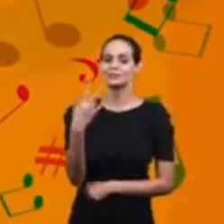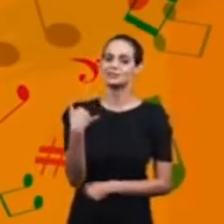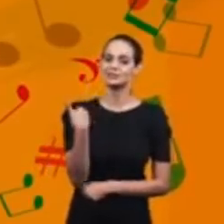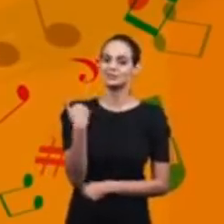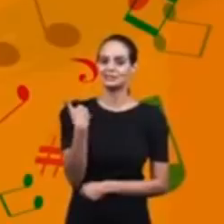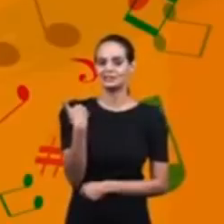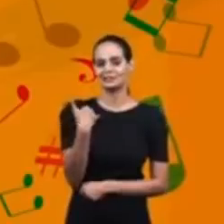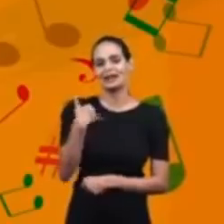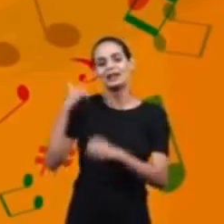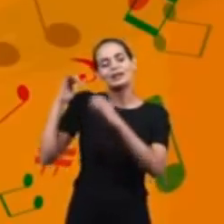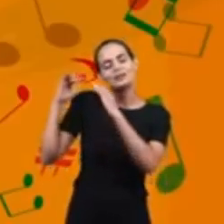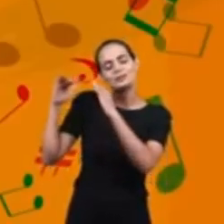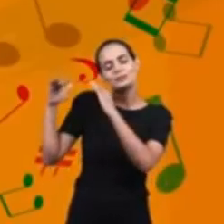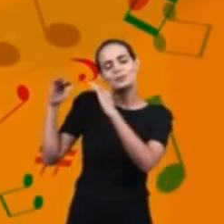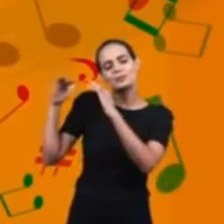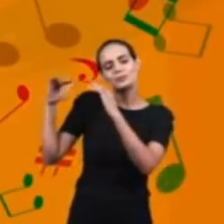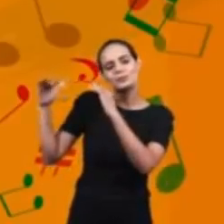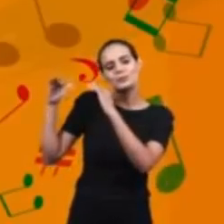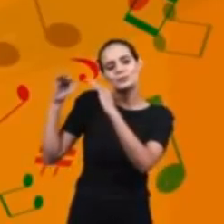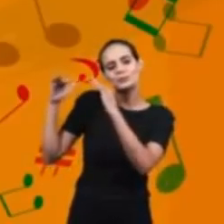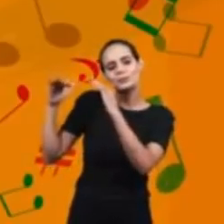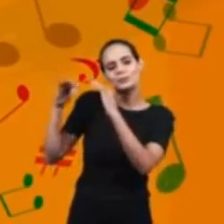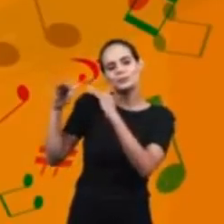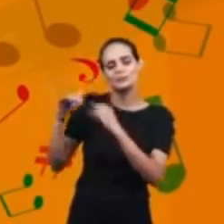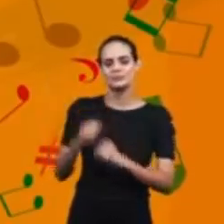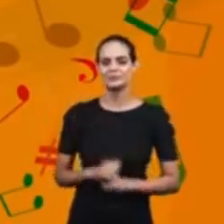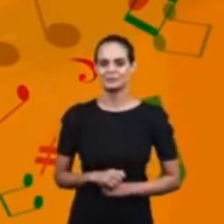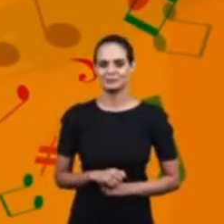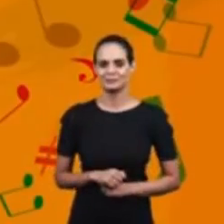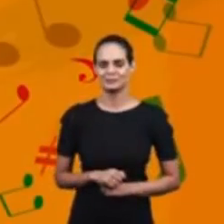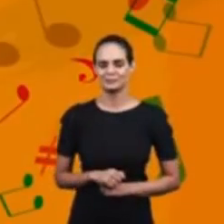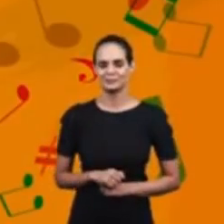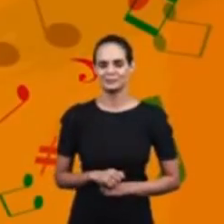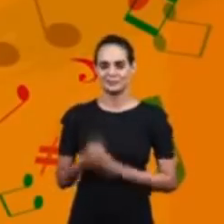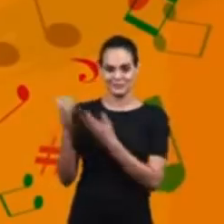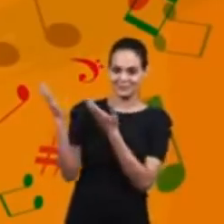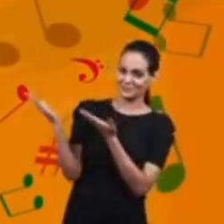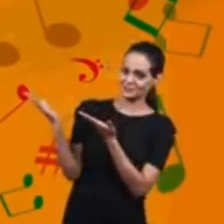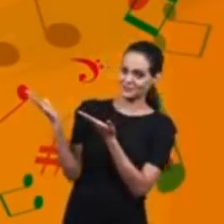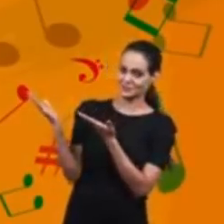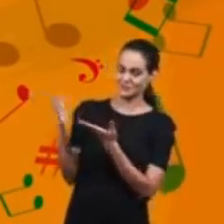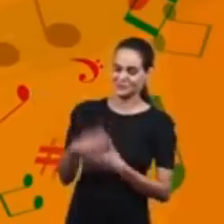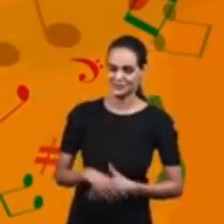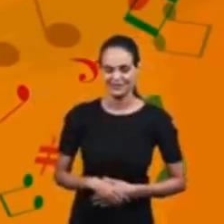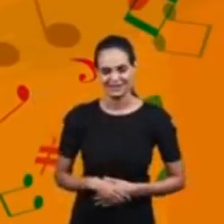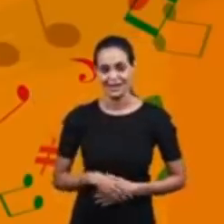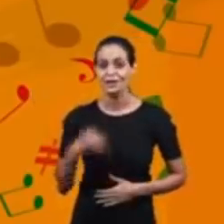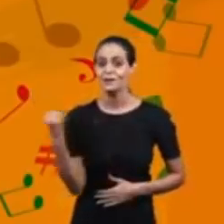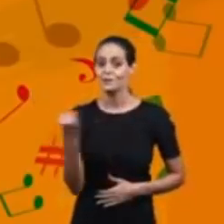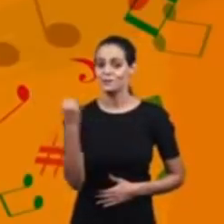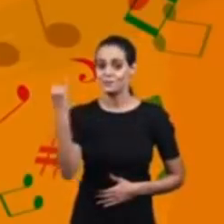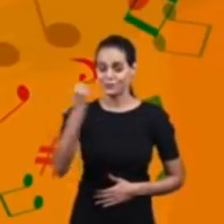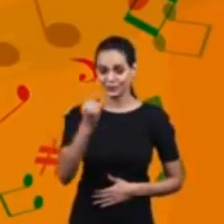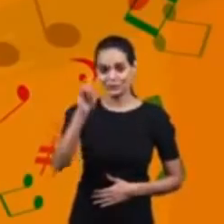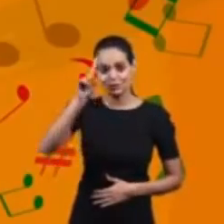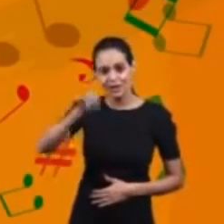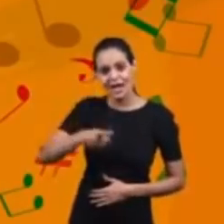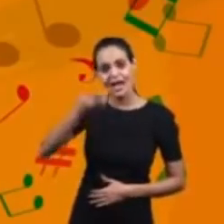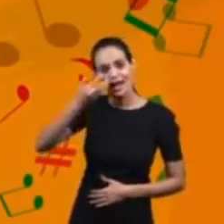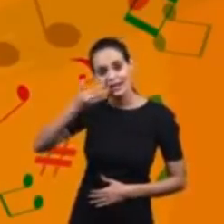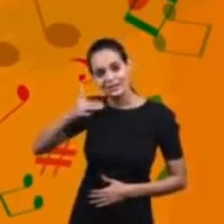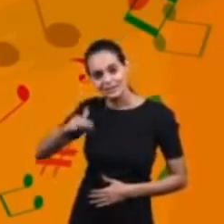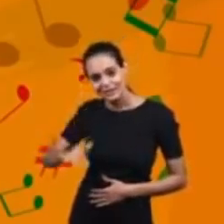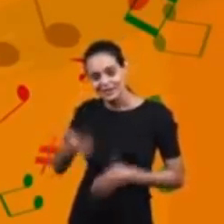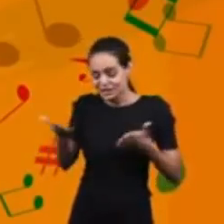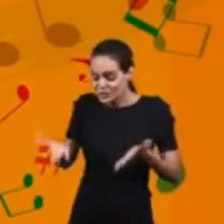Even though he only has a small part of the recorder because what's important is for the children to be stimulated in the